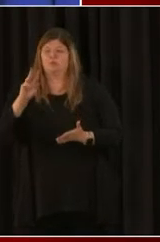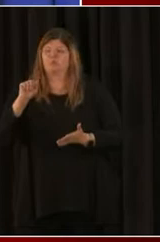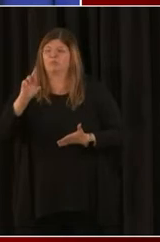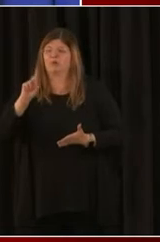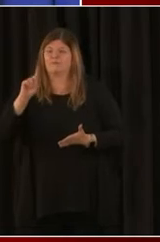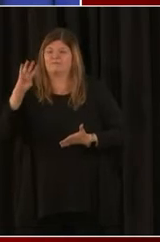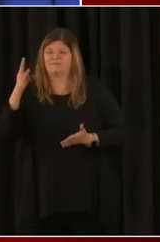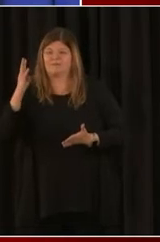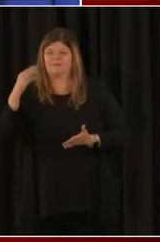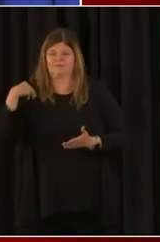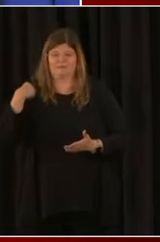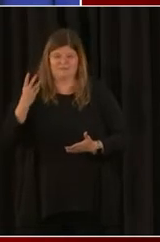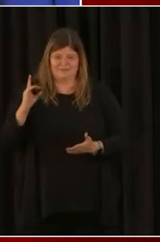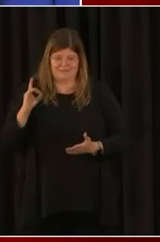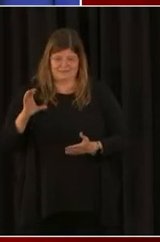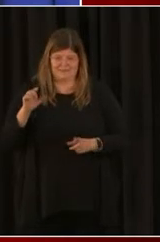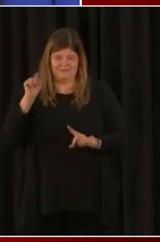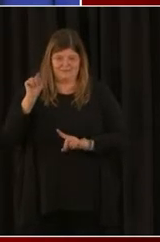Marcus, can you hear us?